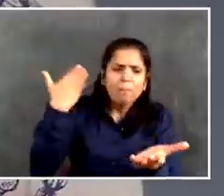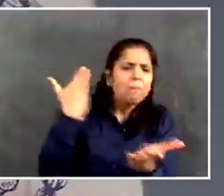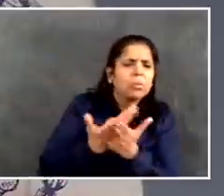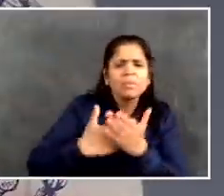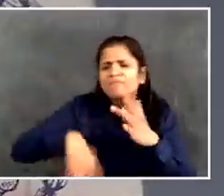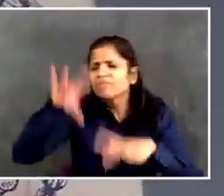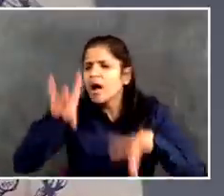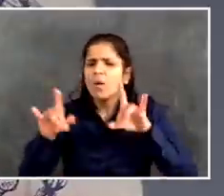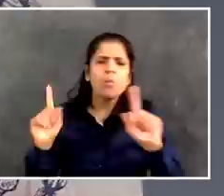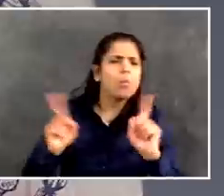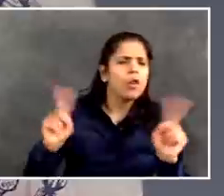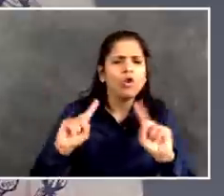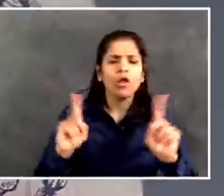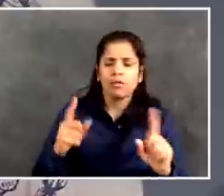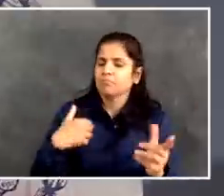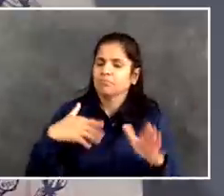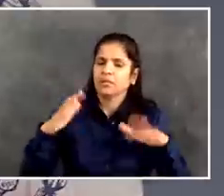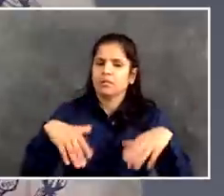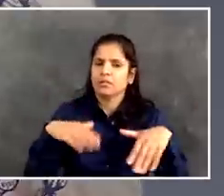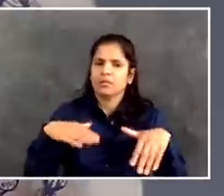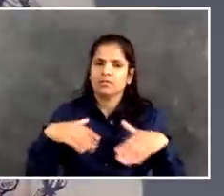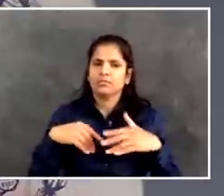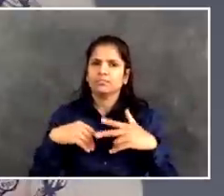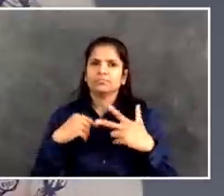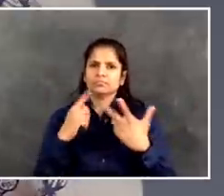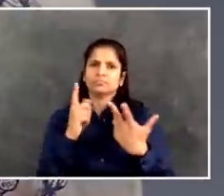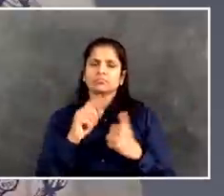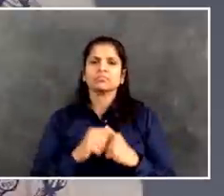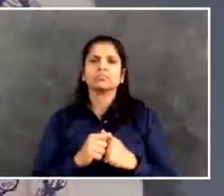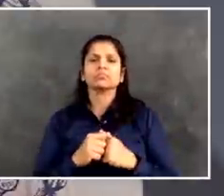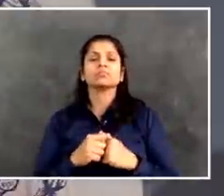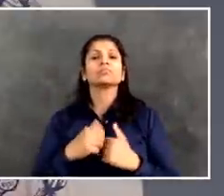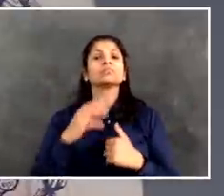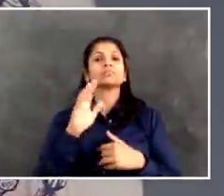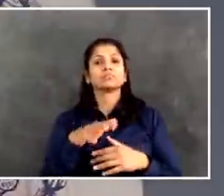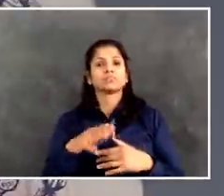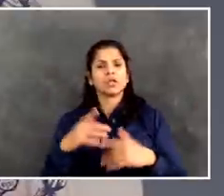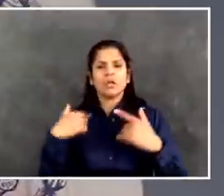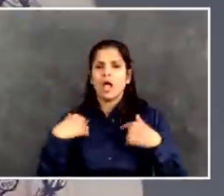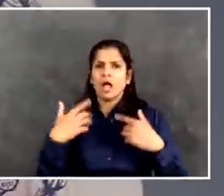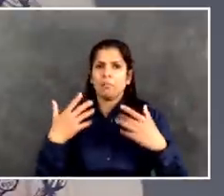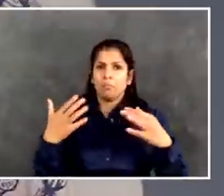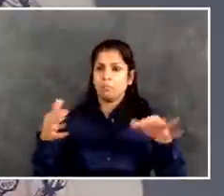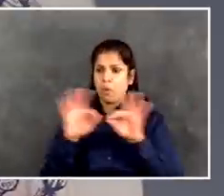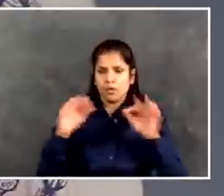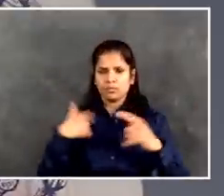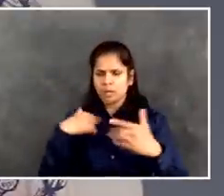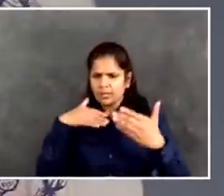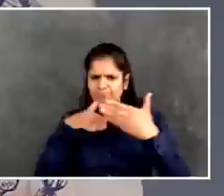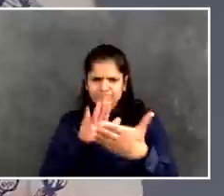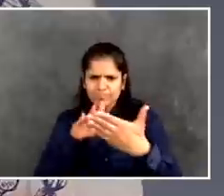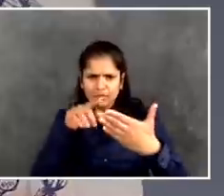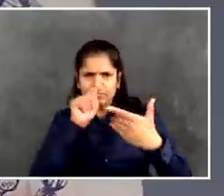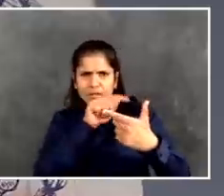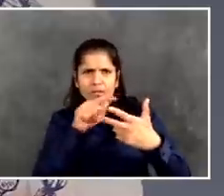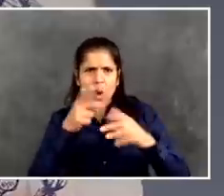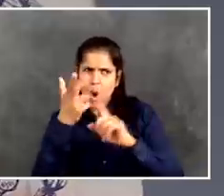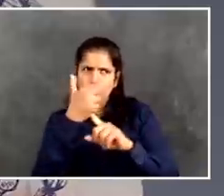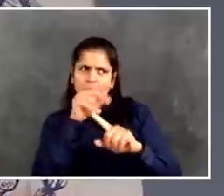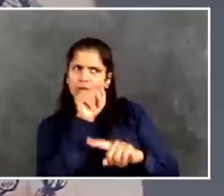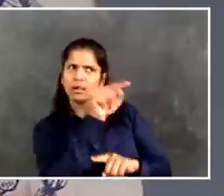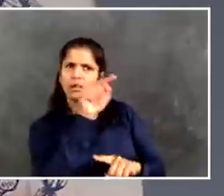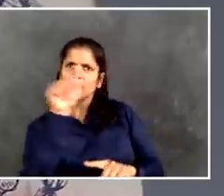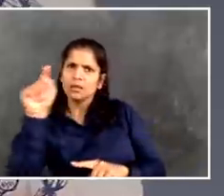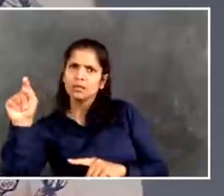is adding clinical staffing in these hotel facilities. There was a monitoring